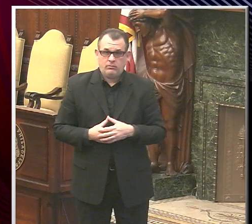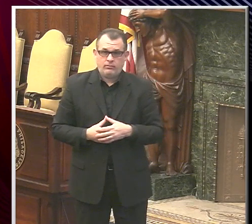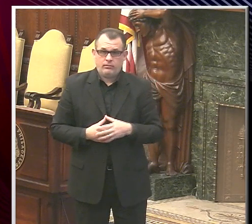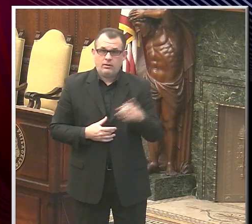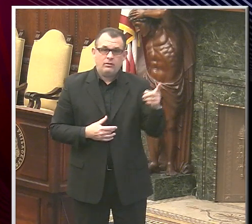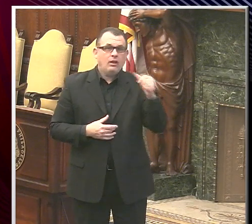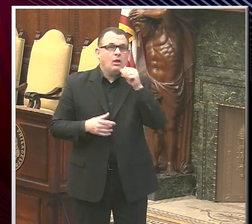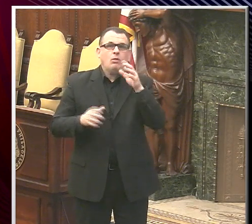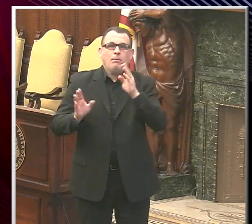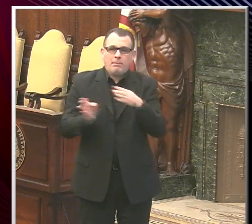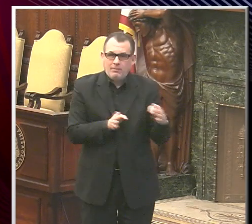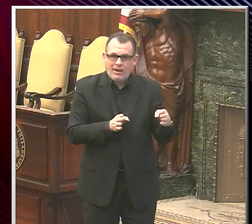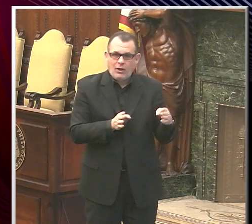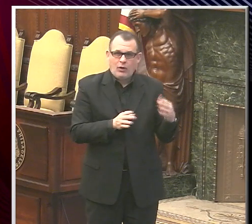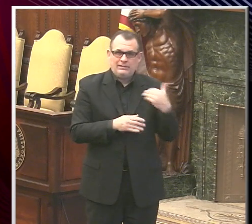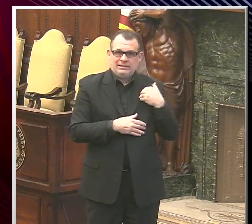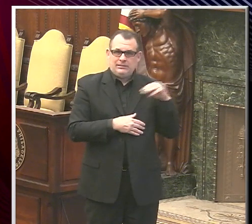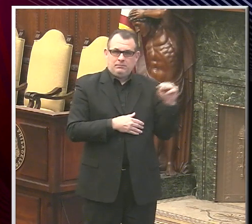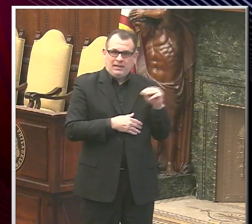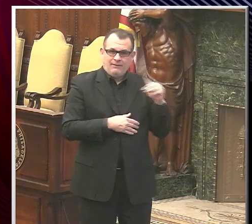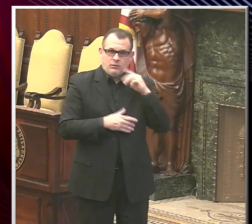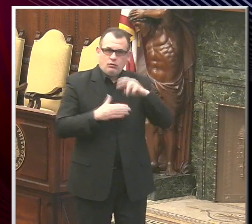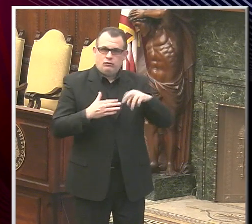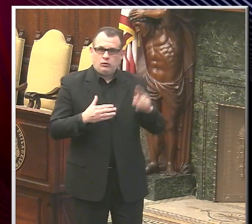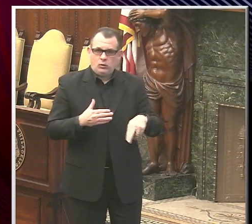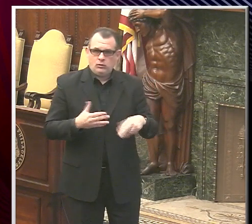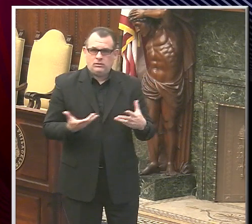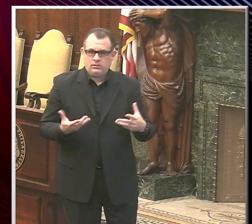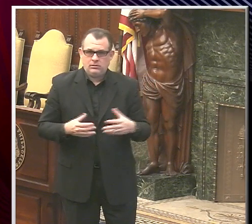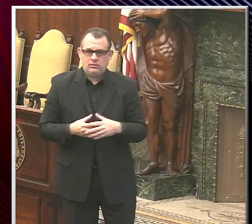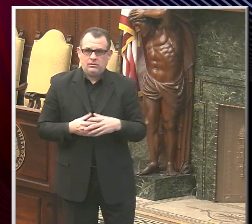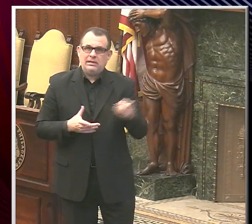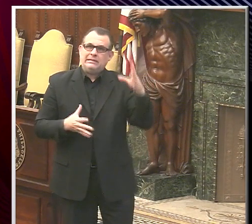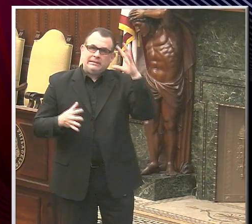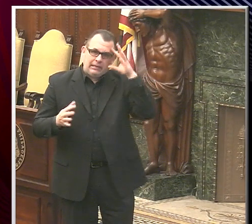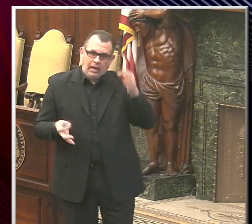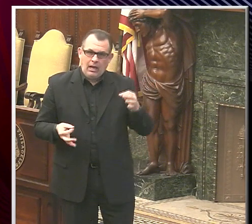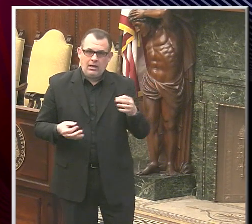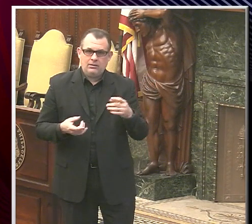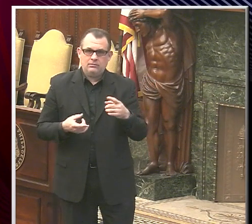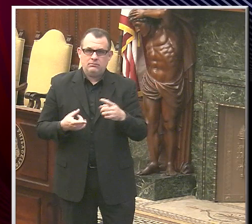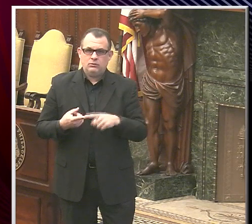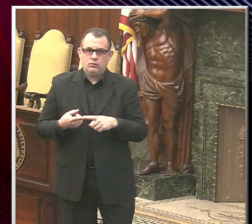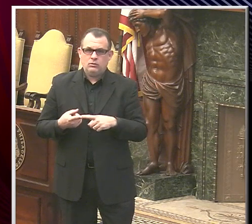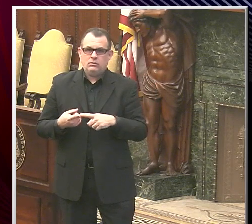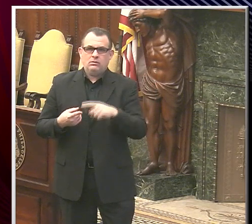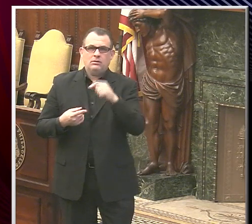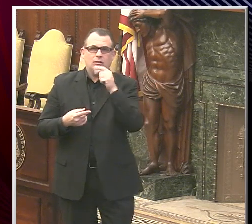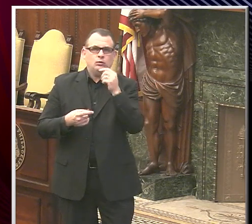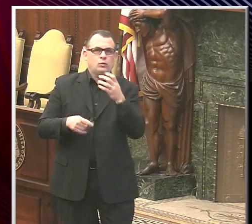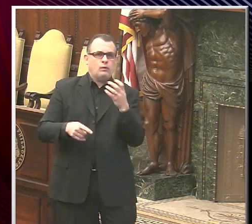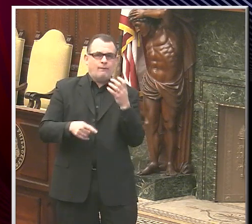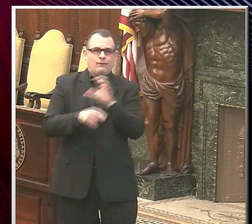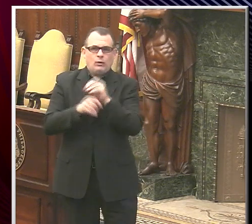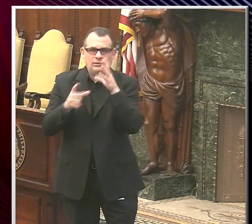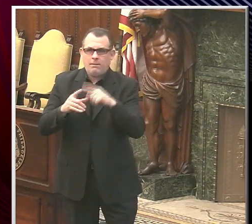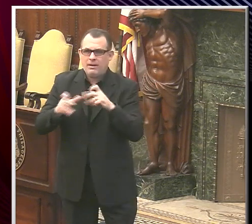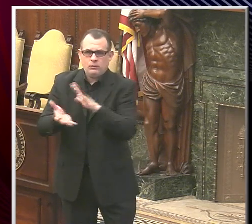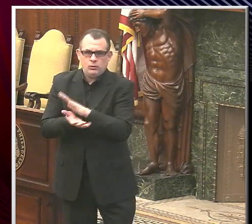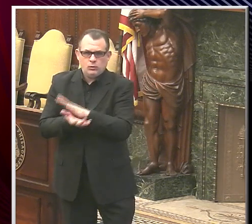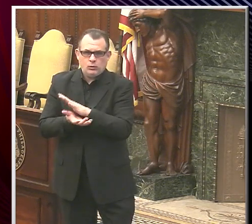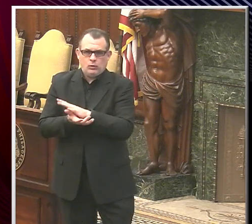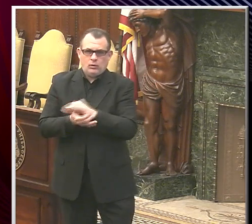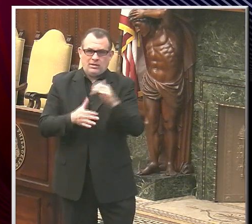Monday with the, with the results or decision. So we decided it would be better not to, to force the teachers into school until the mediator rules.